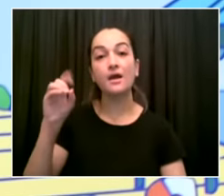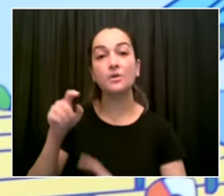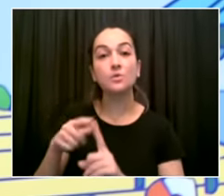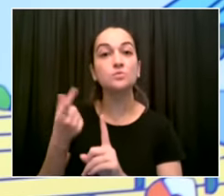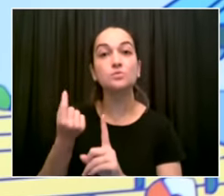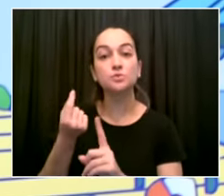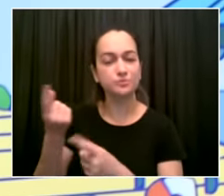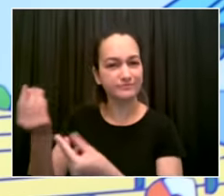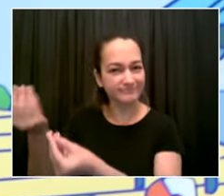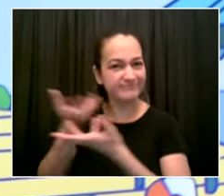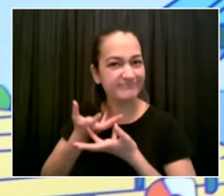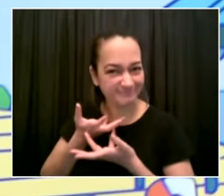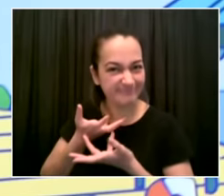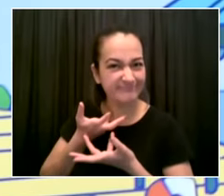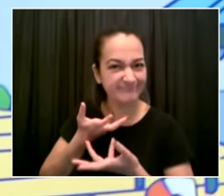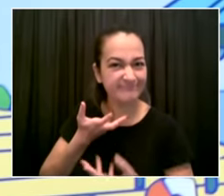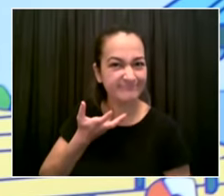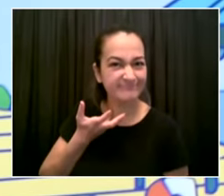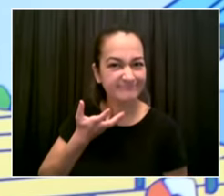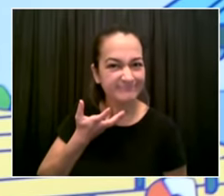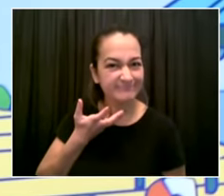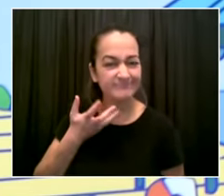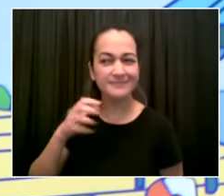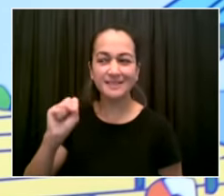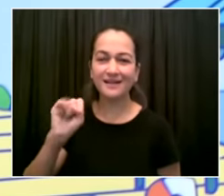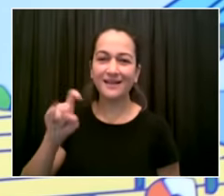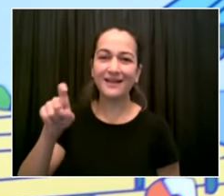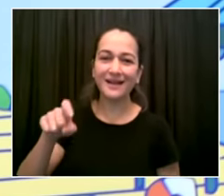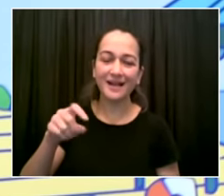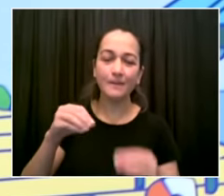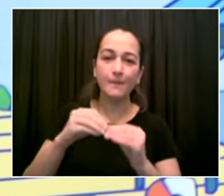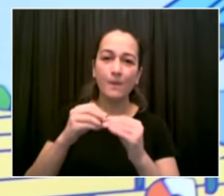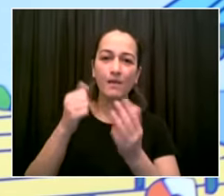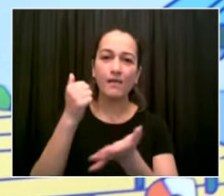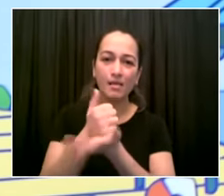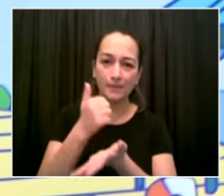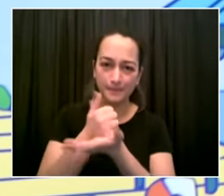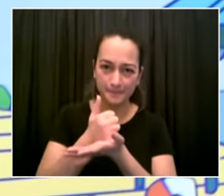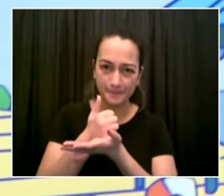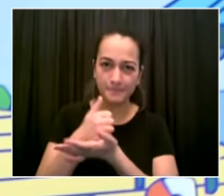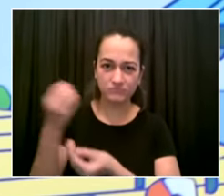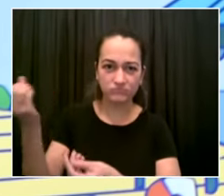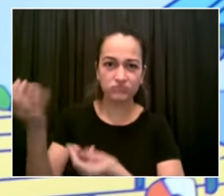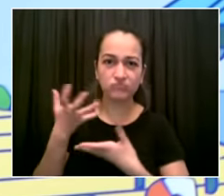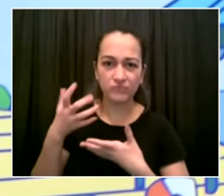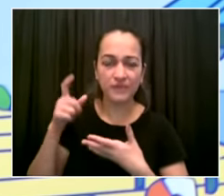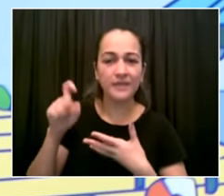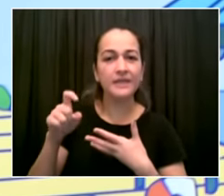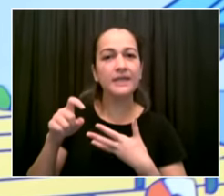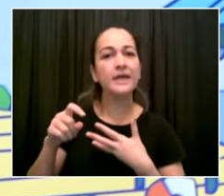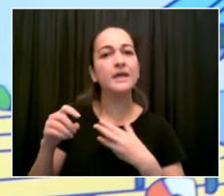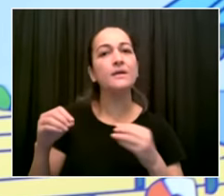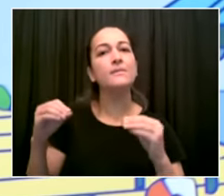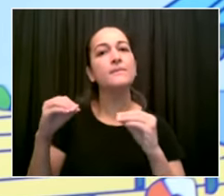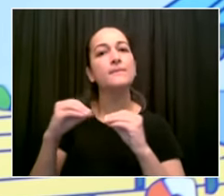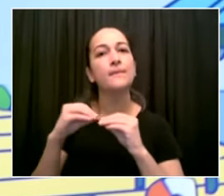-class diabetes services a world-class approach to protecting staten islanders from the scourge of diabetes to addressing the problem